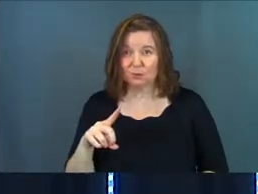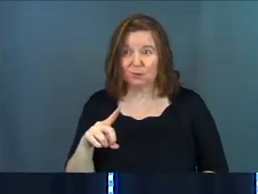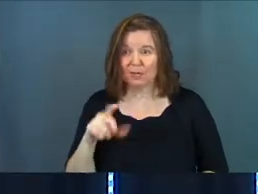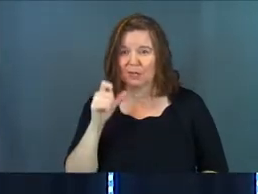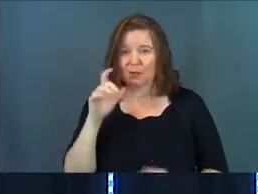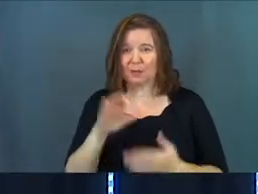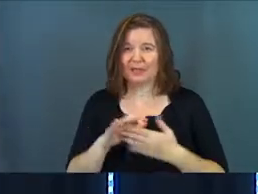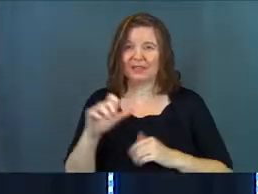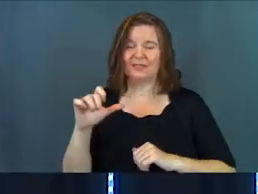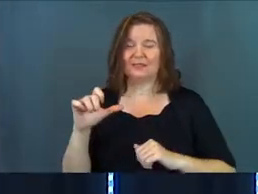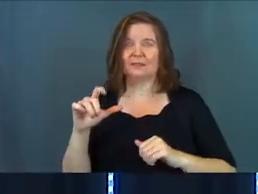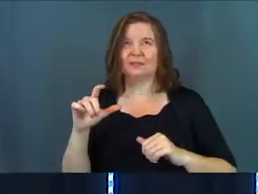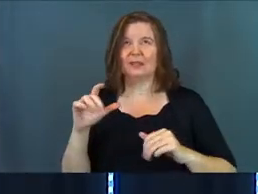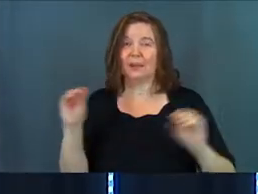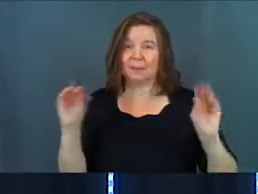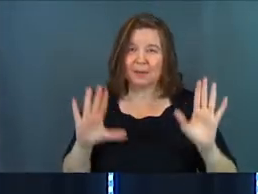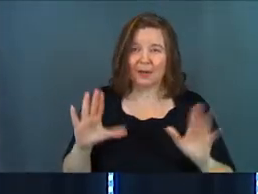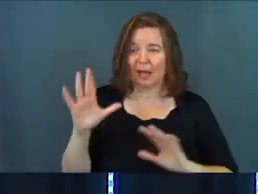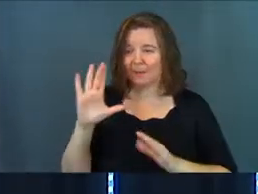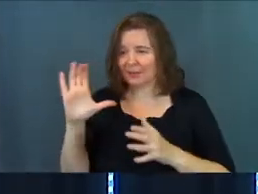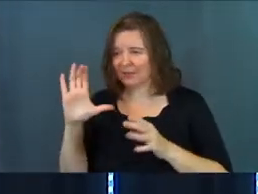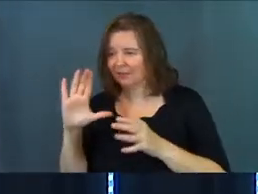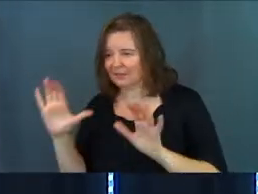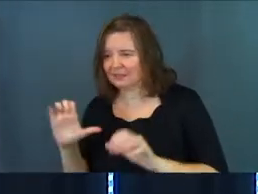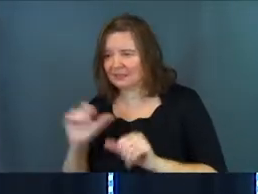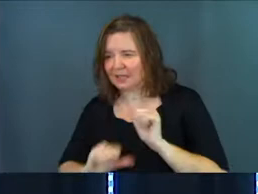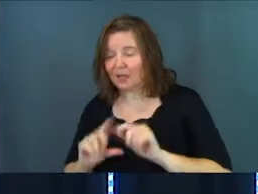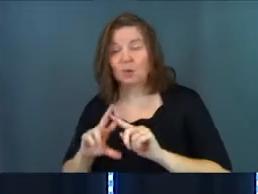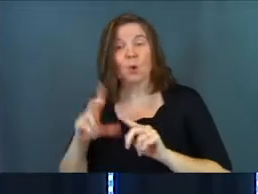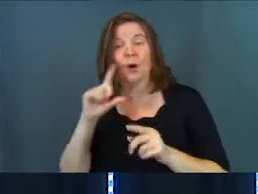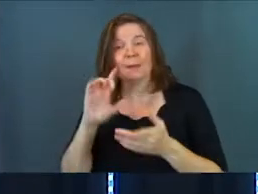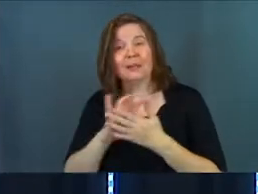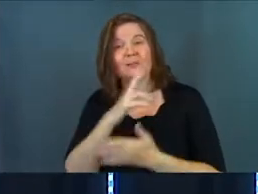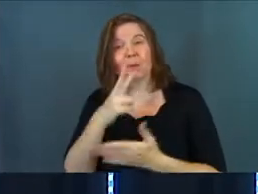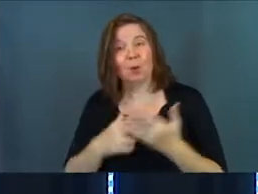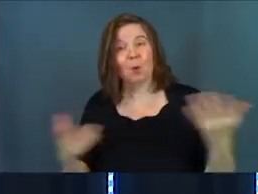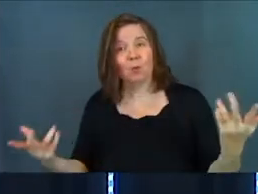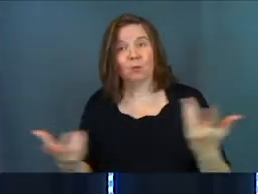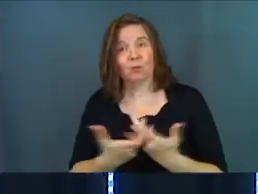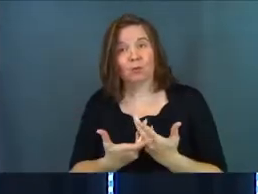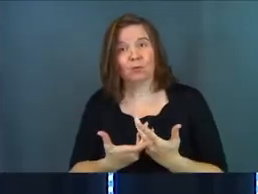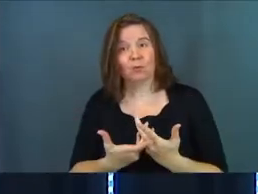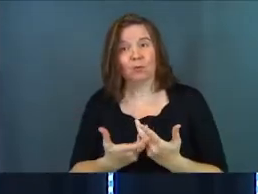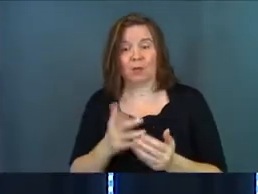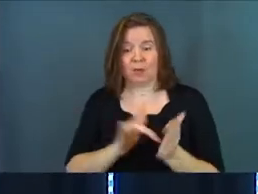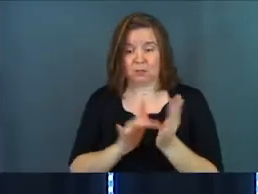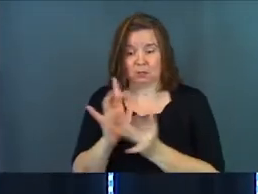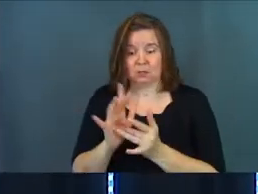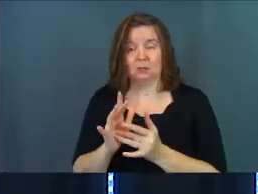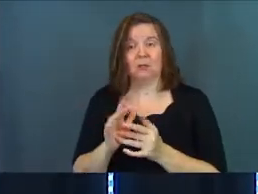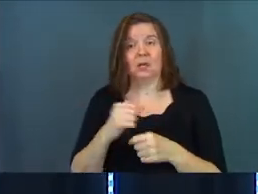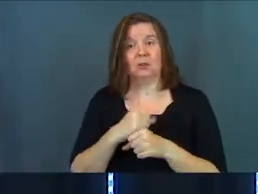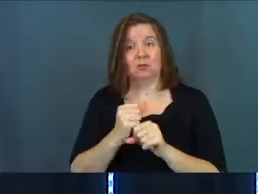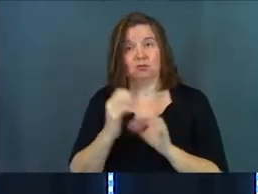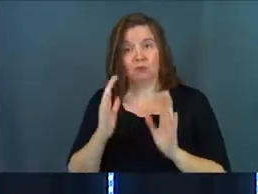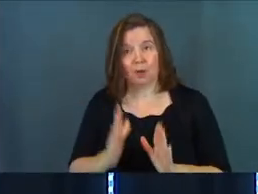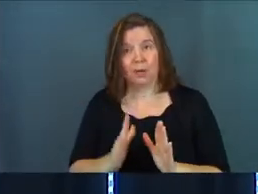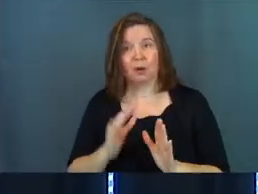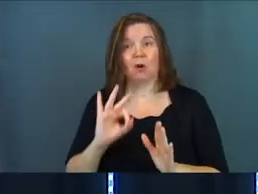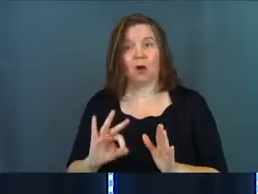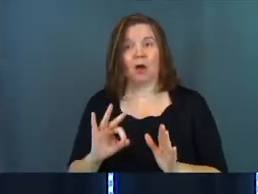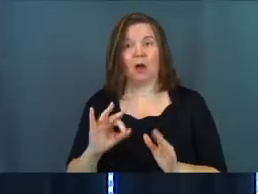believe in science. I don't believe in miracles. I believe in science. No, I believe in both. And Jesus is the creator